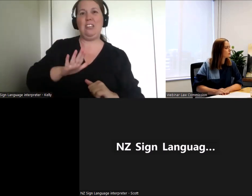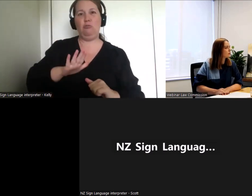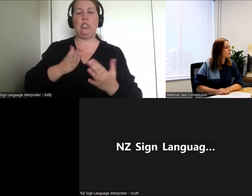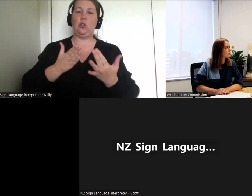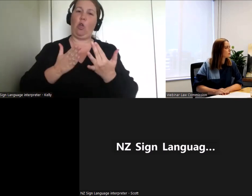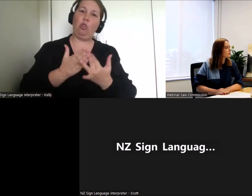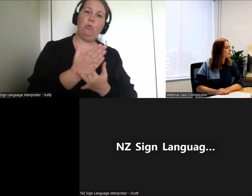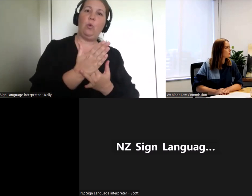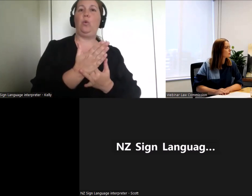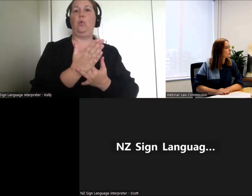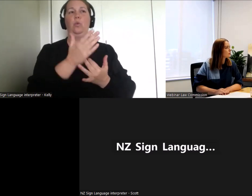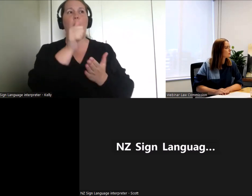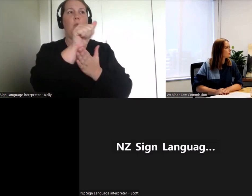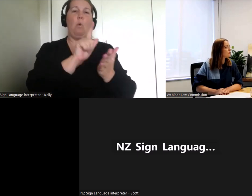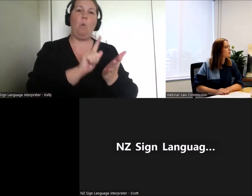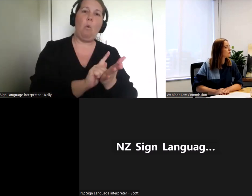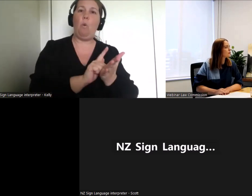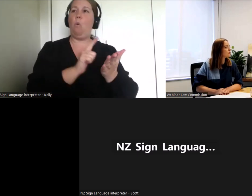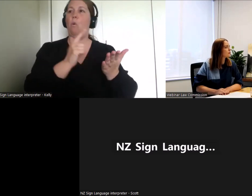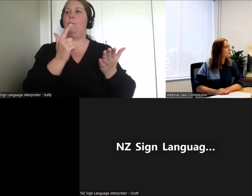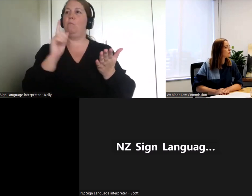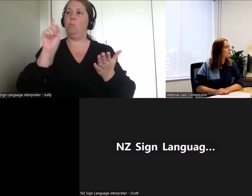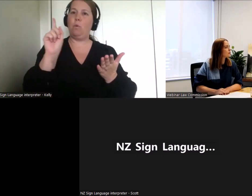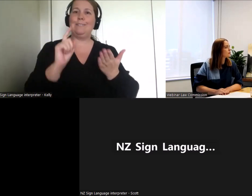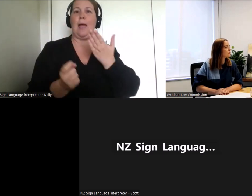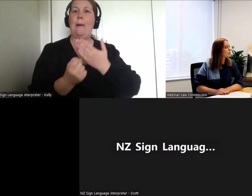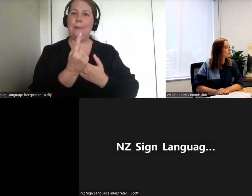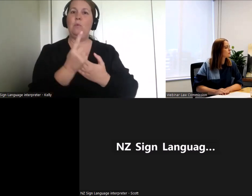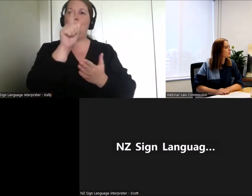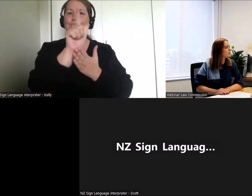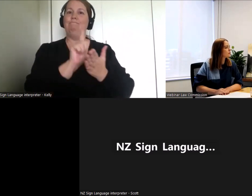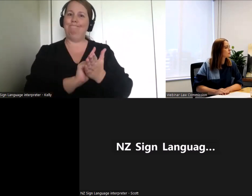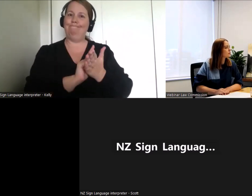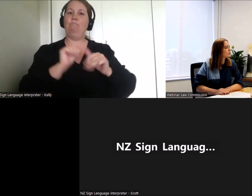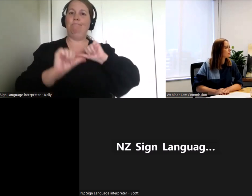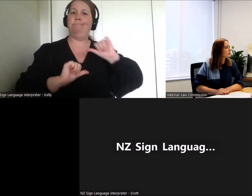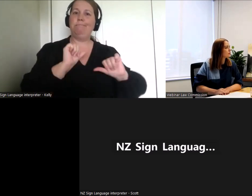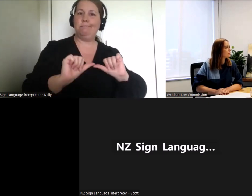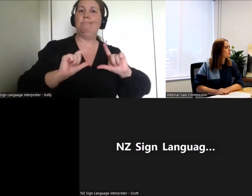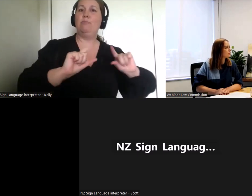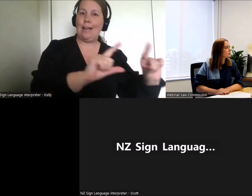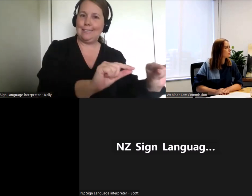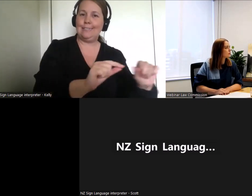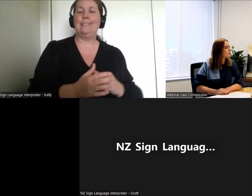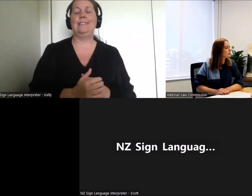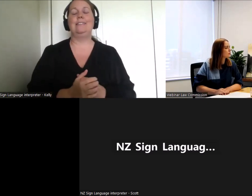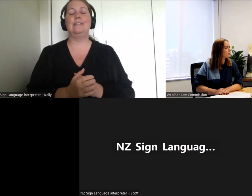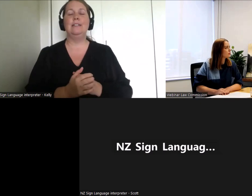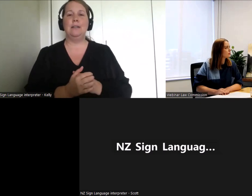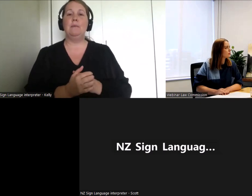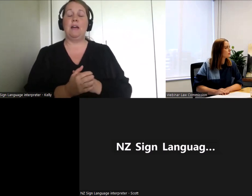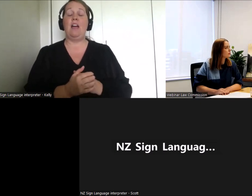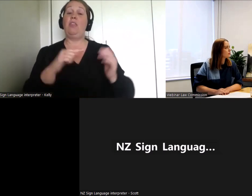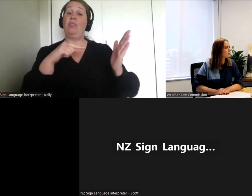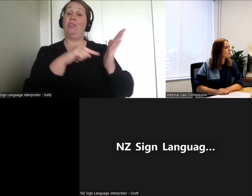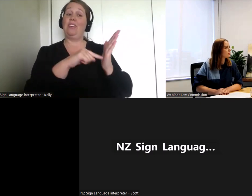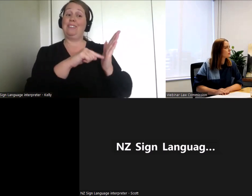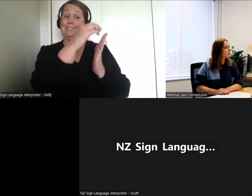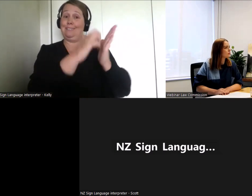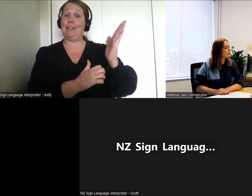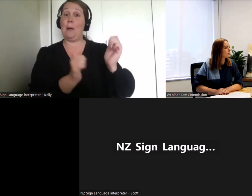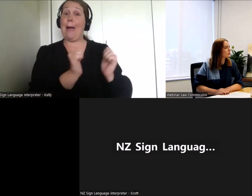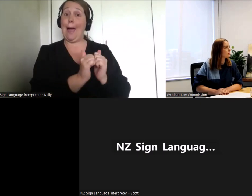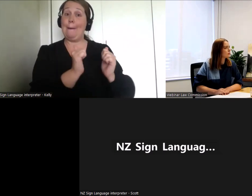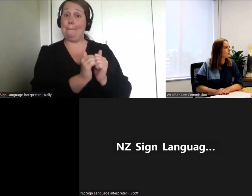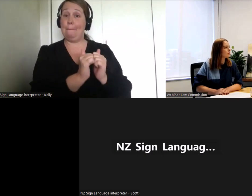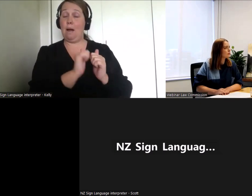practice. The main goal with the preliminary issues paper, and with this round